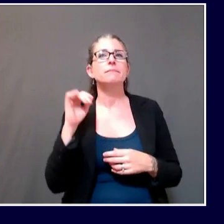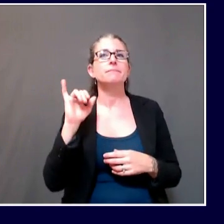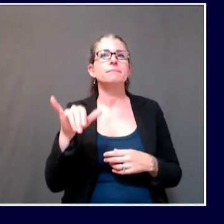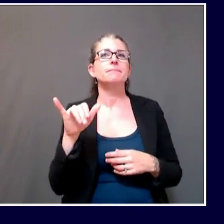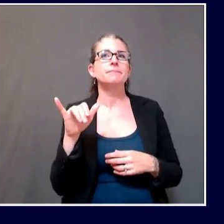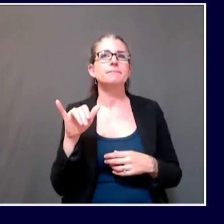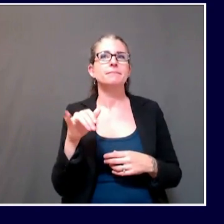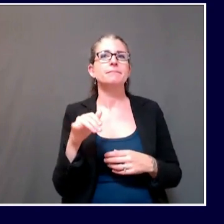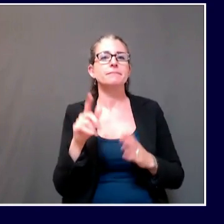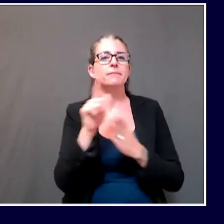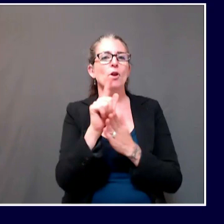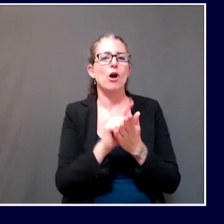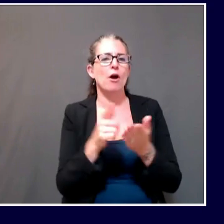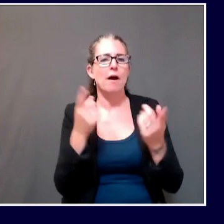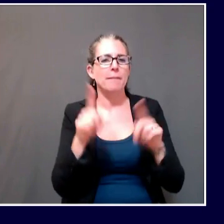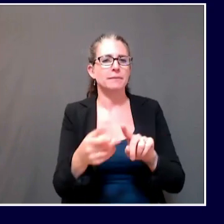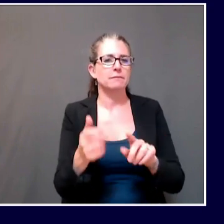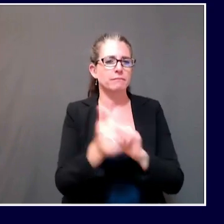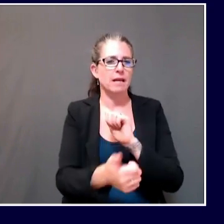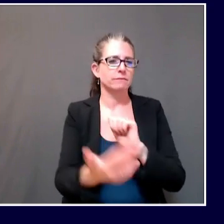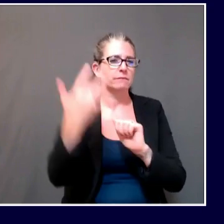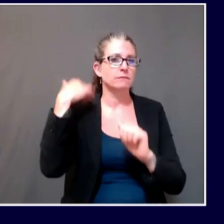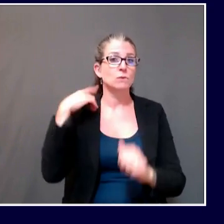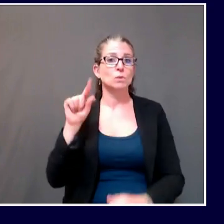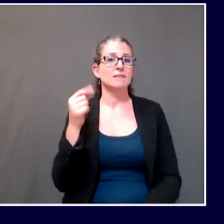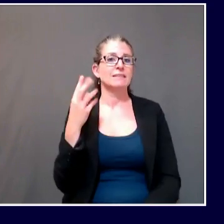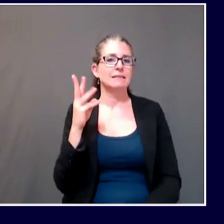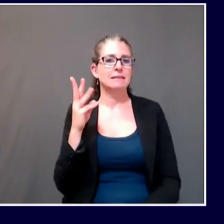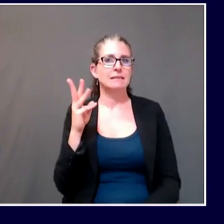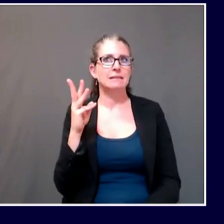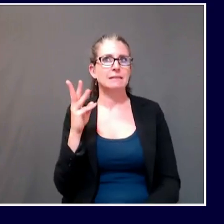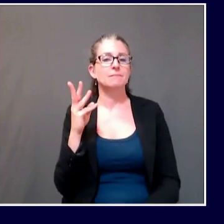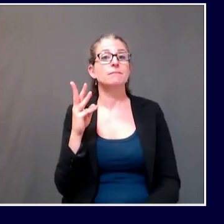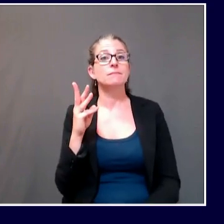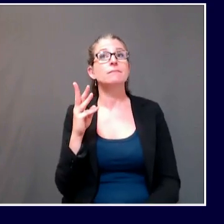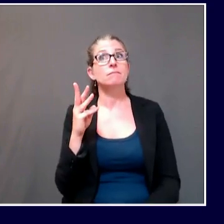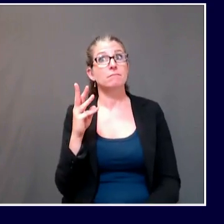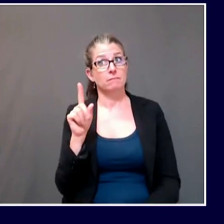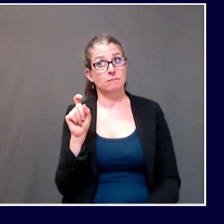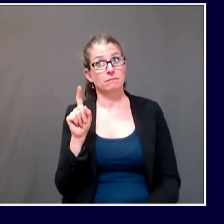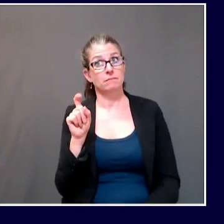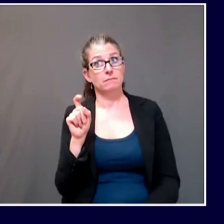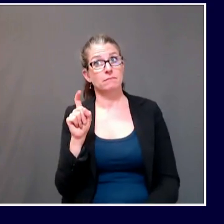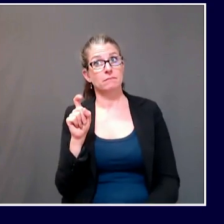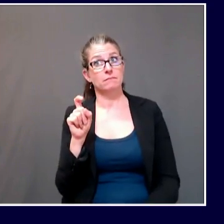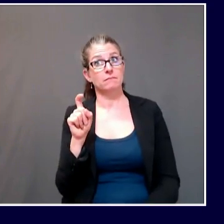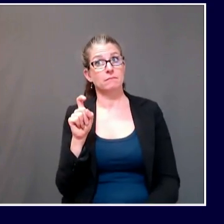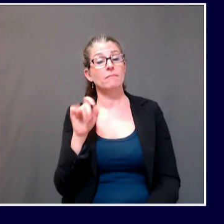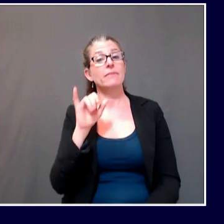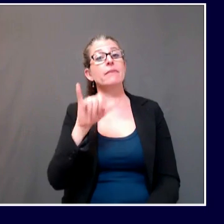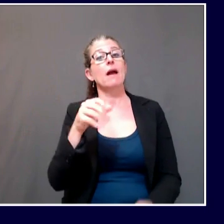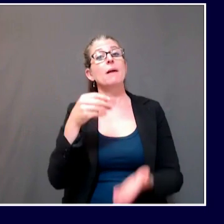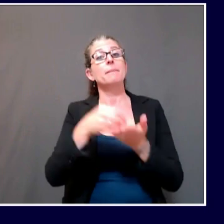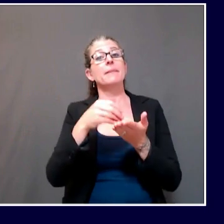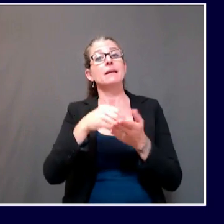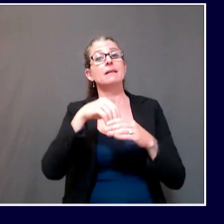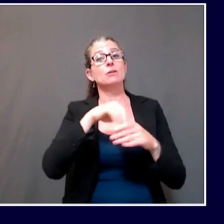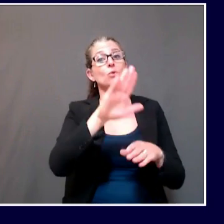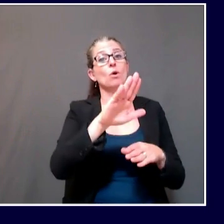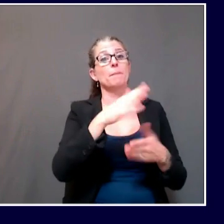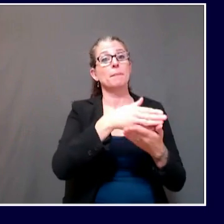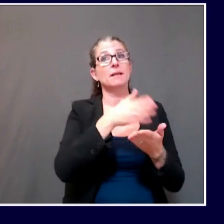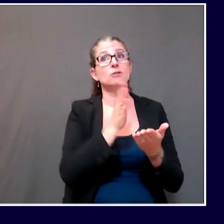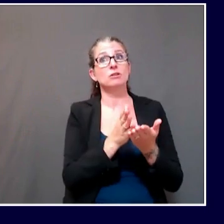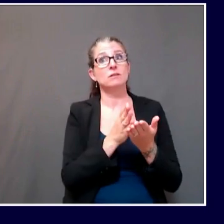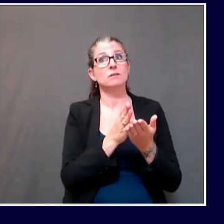these kinds of solutions on the table for you in terms of the budget crunch, or are you only looking at cuts at this point? Those are not things that I